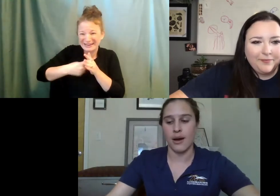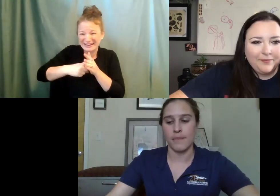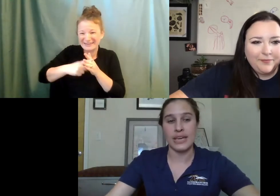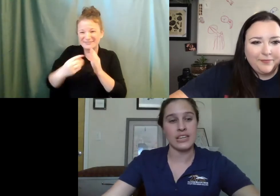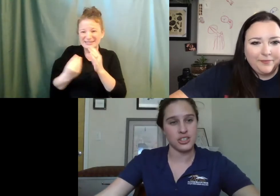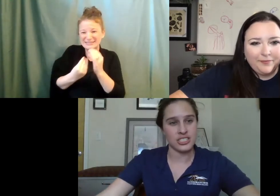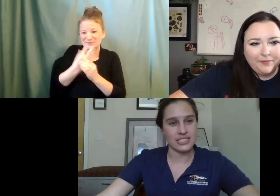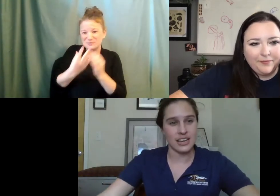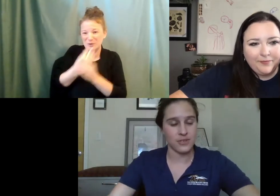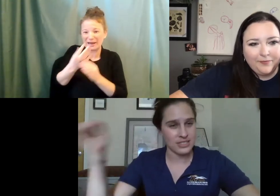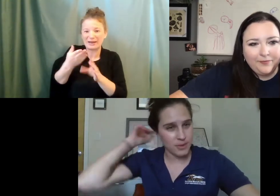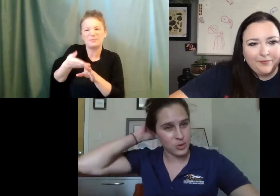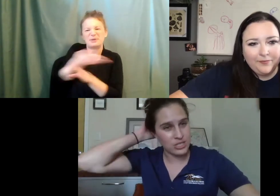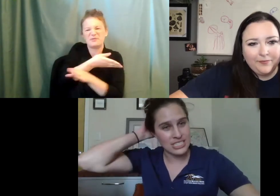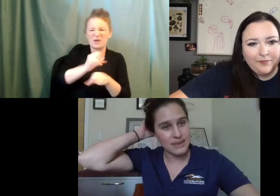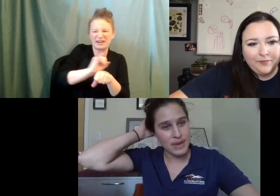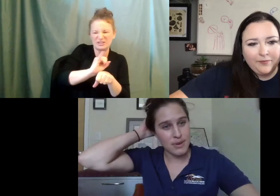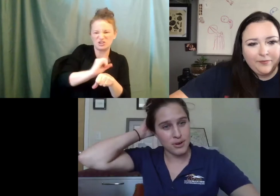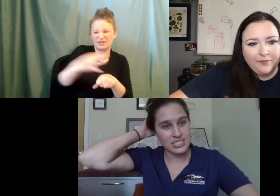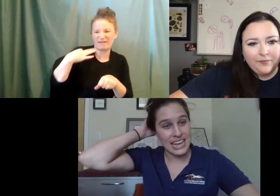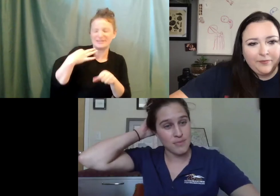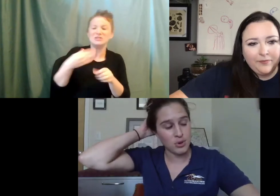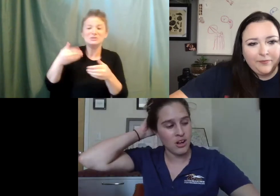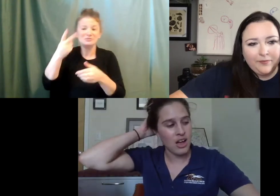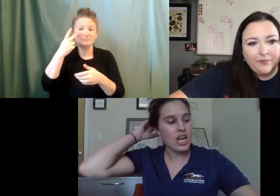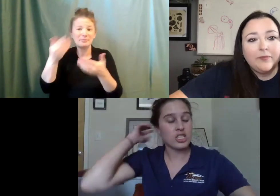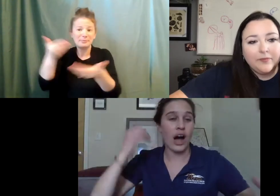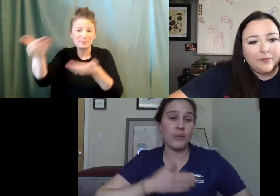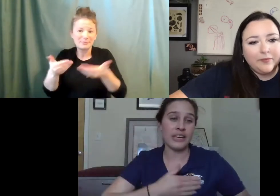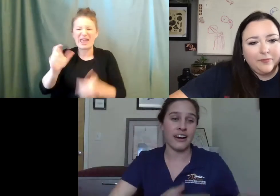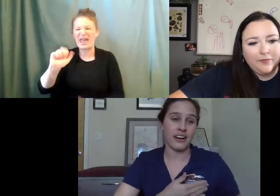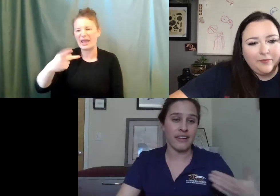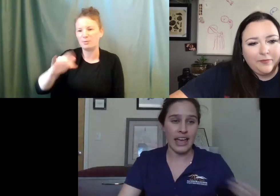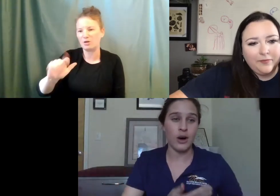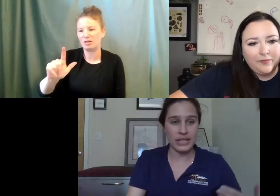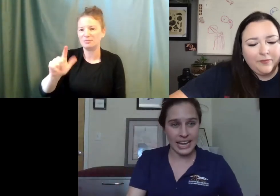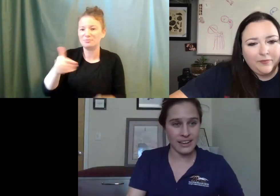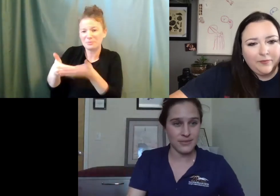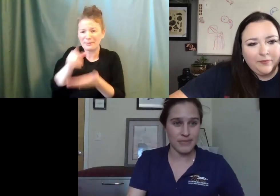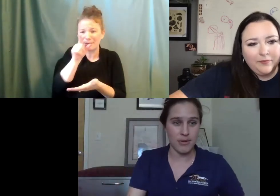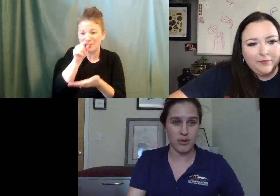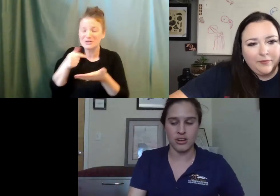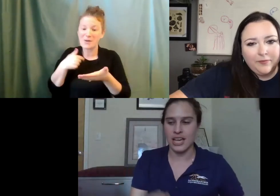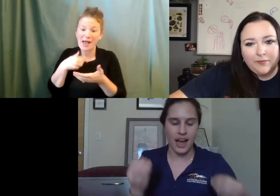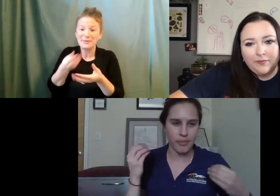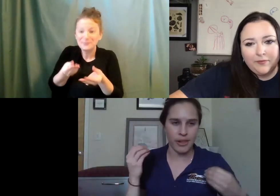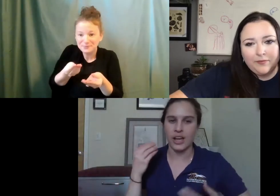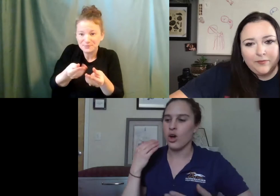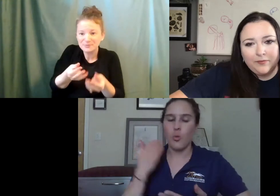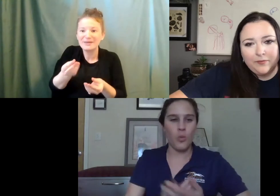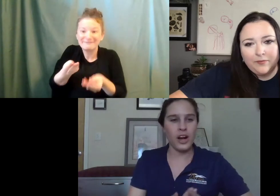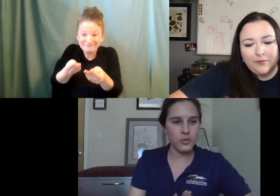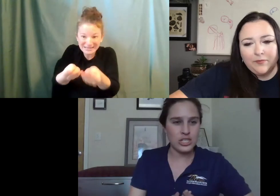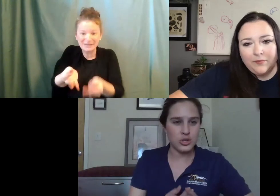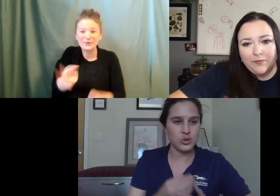get, um, interns and stuff for the summer, we start seeing baby birds in April. So I'll be in there helping to hand feed baby birds. And I'm